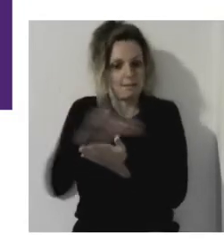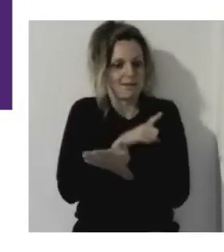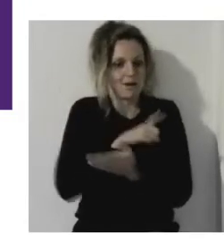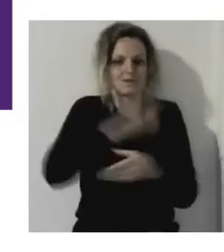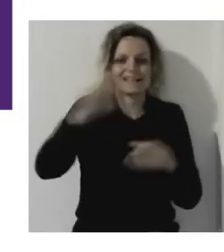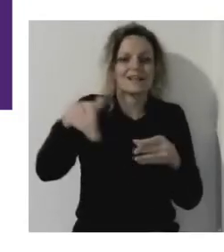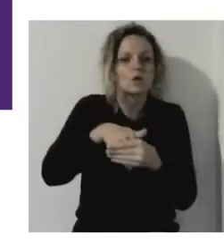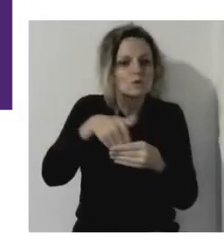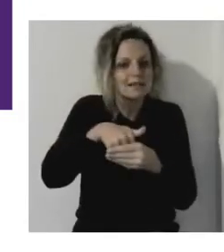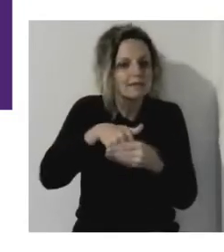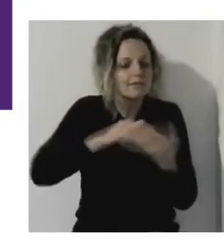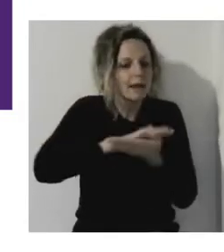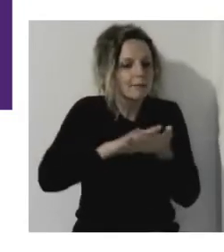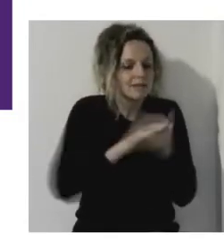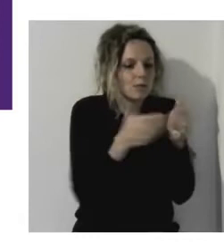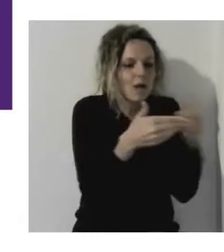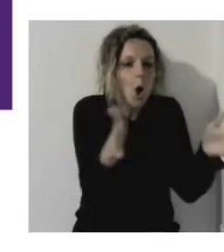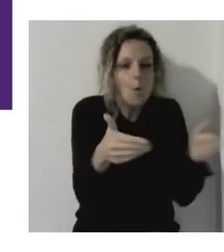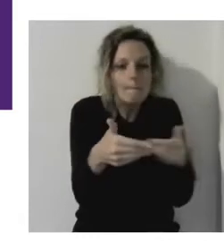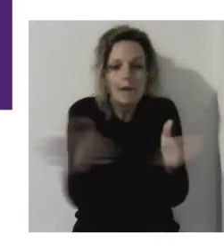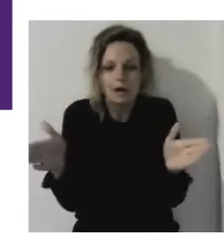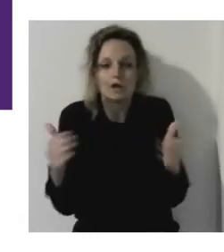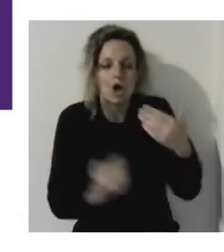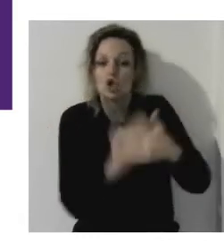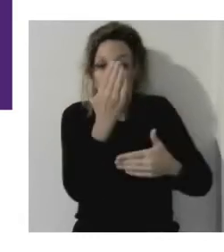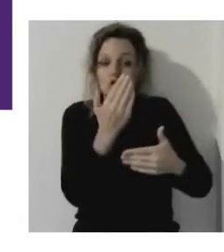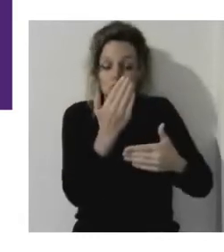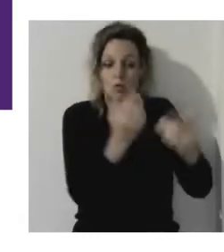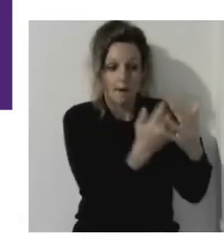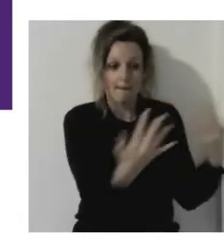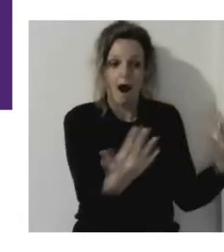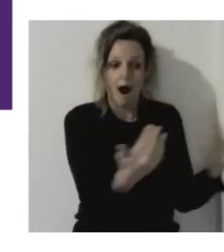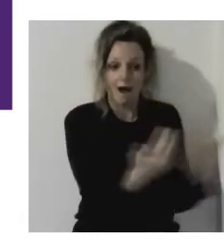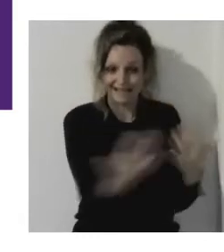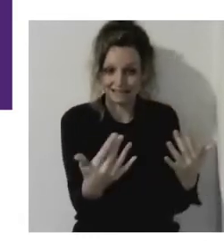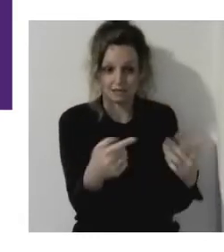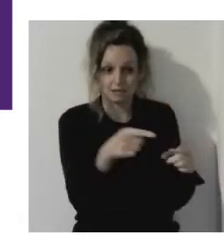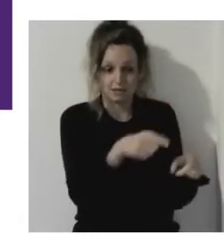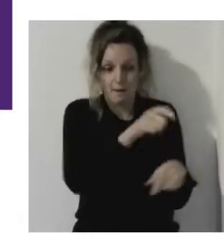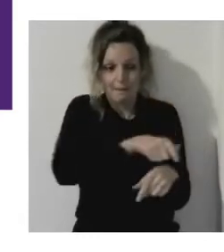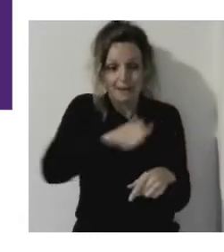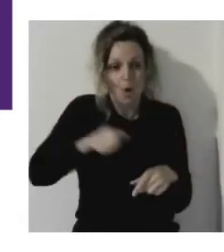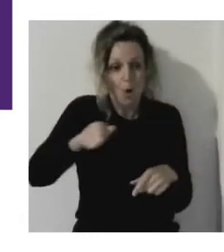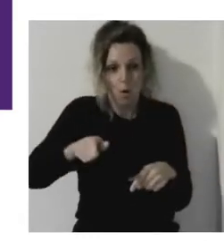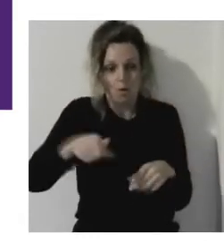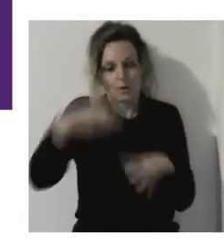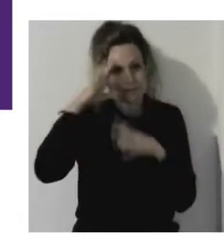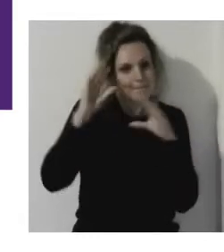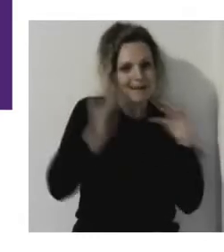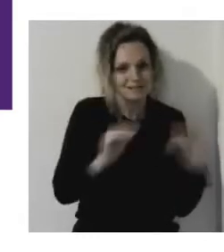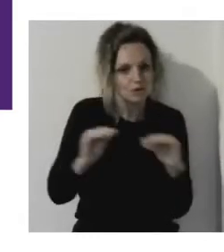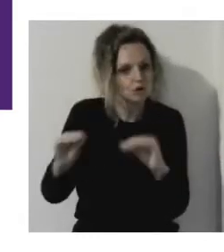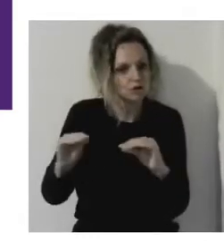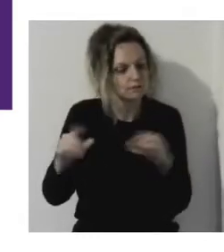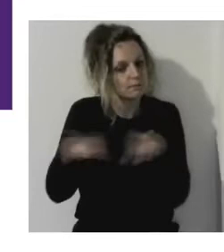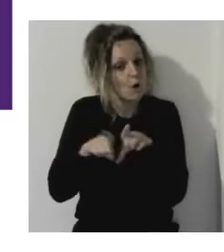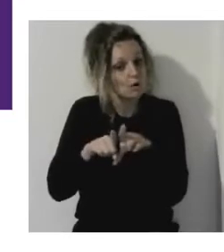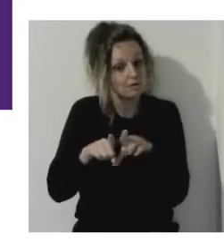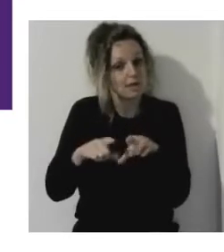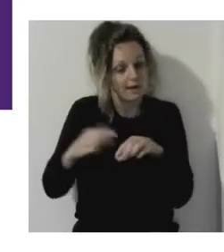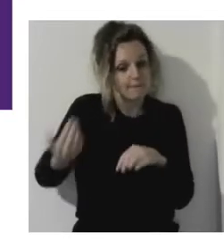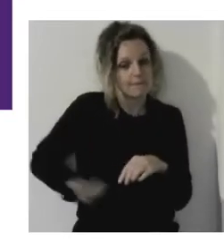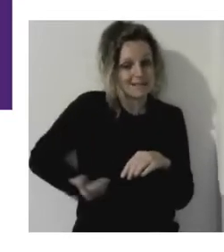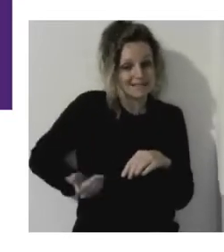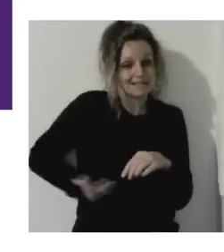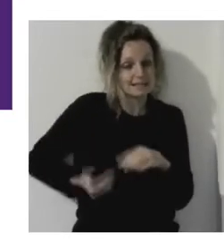and made it work both pedagogically, but also business wise, because it's inclusive. And that's